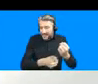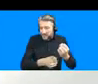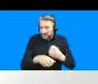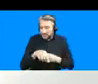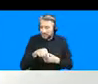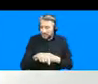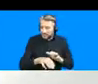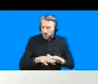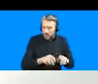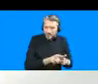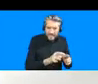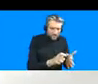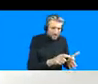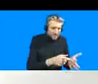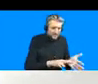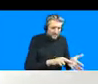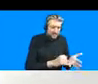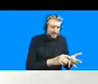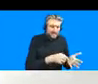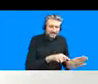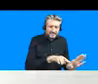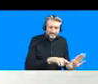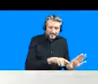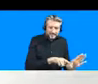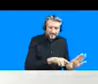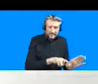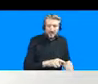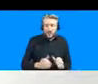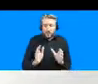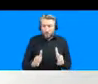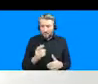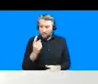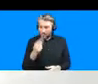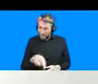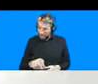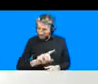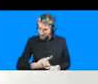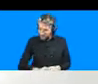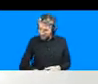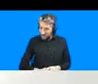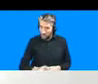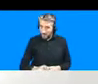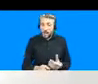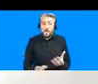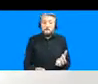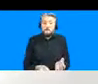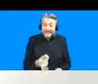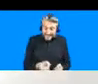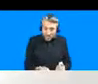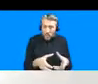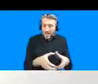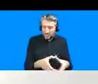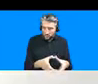density of people as a sociological or demographic category and the density of people as a political category